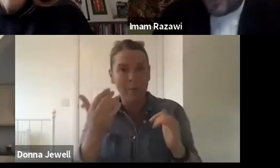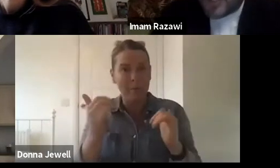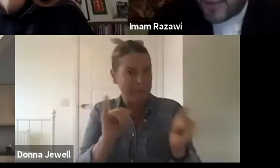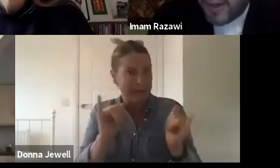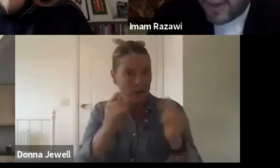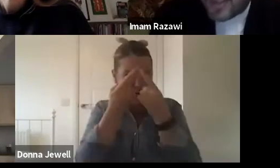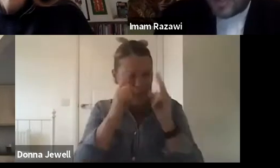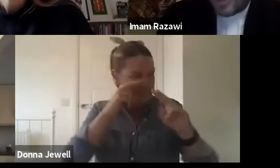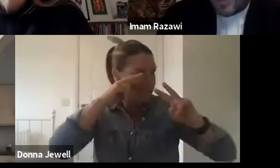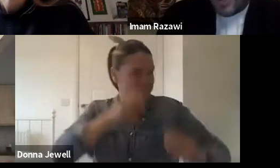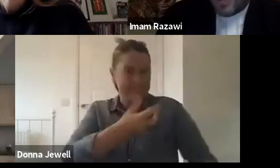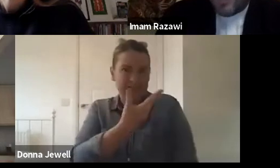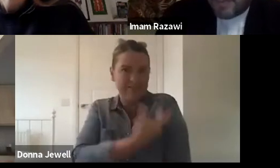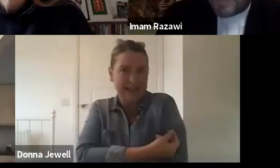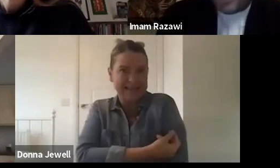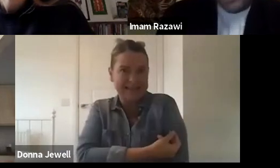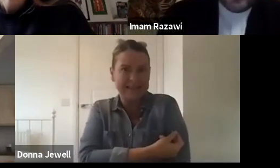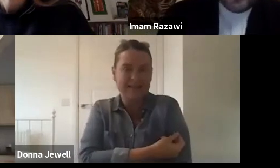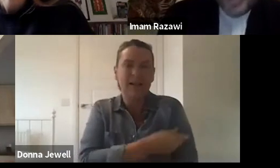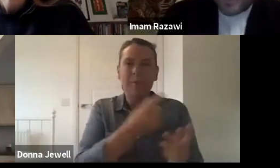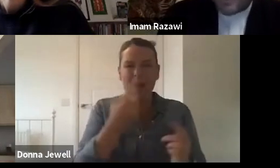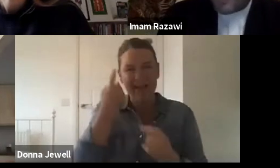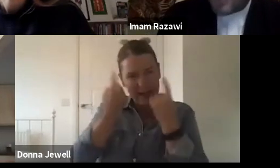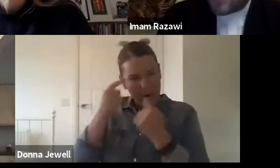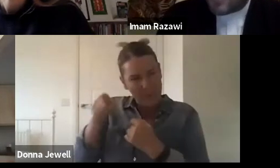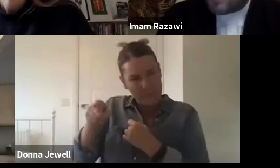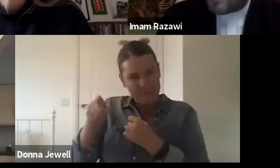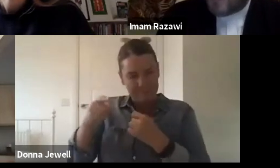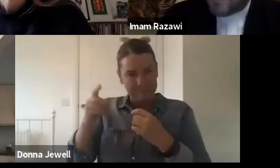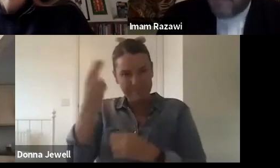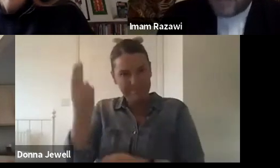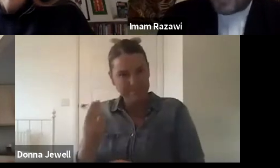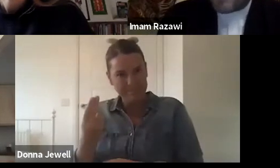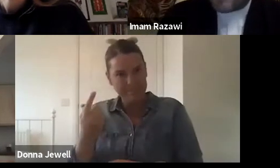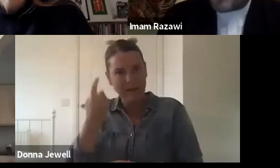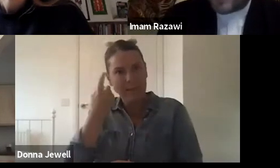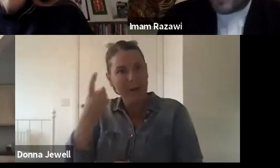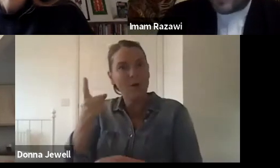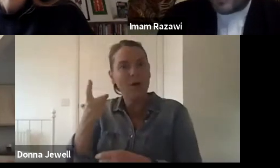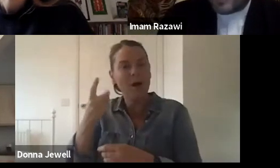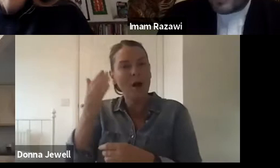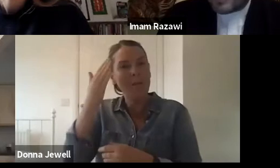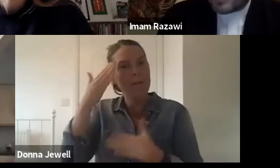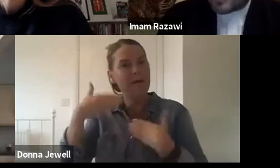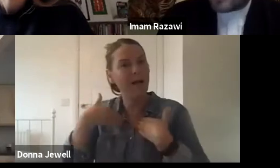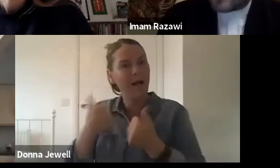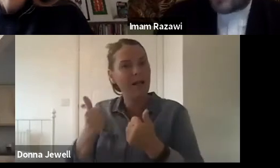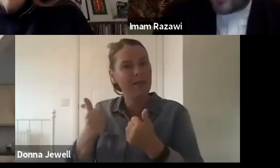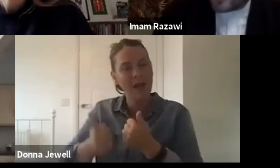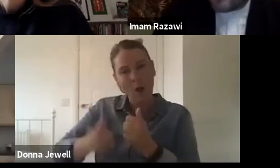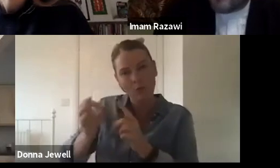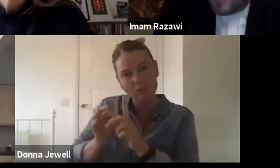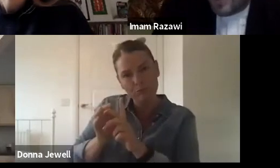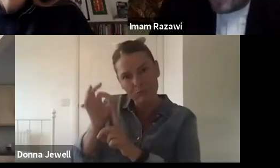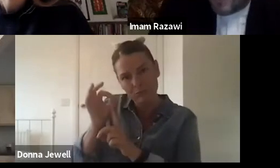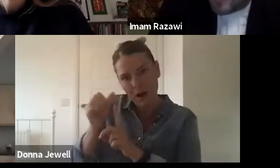can do in terms of the arts, mental health, something that we can do. I think bringing people together in terms of trying